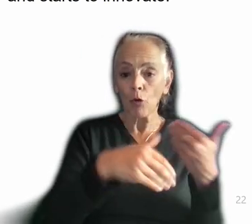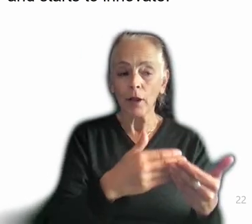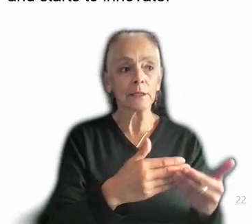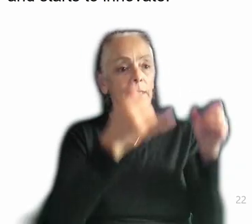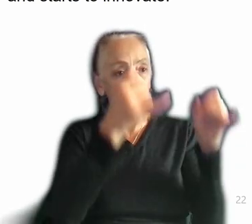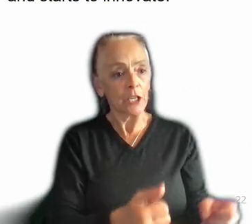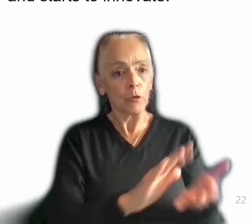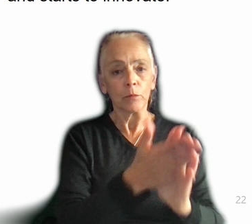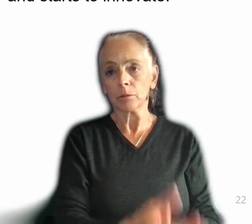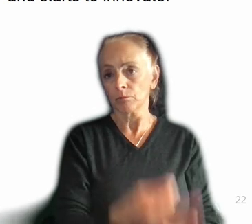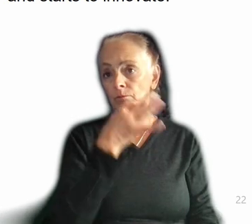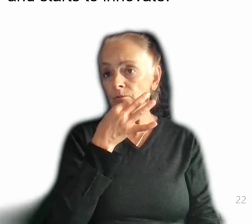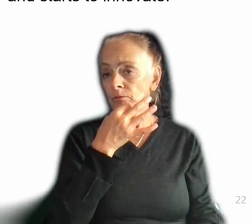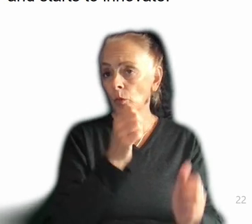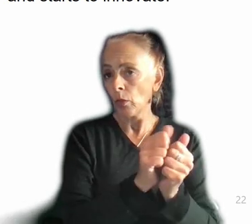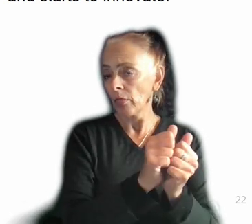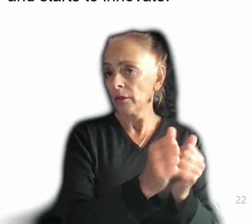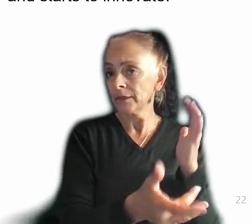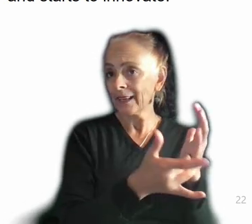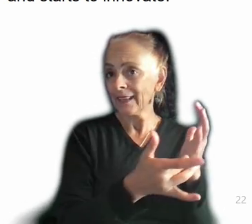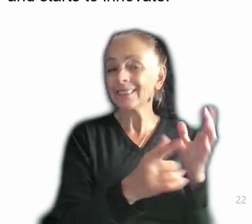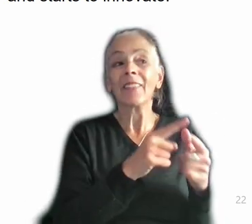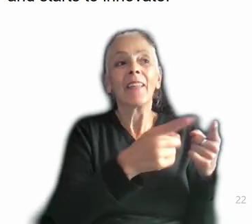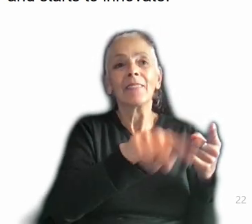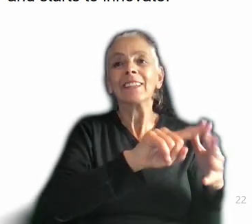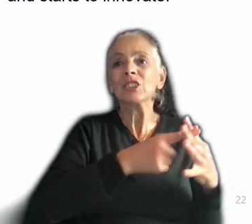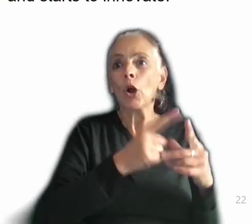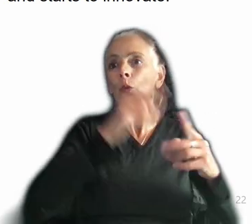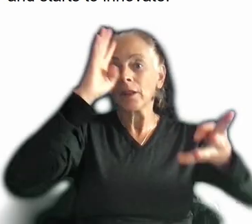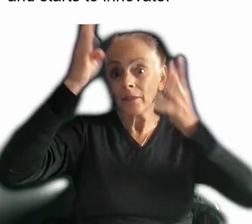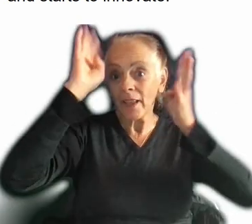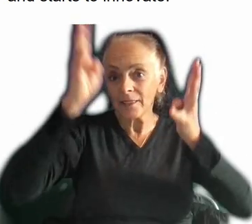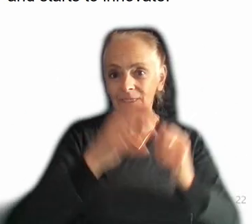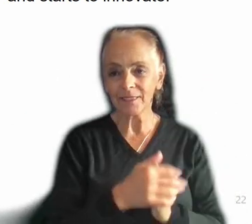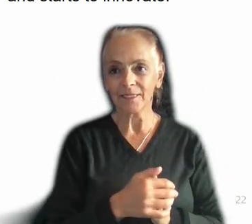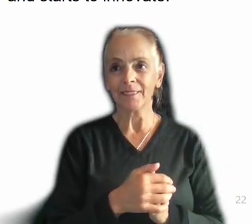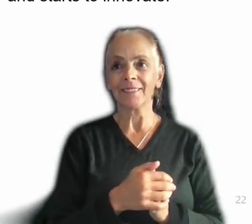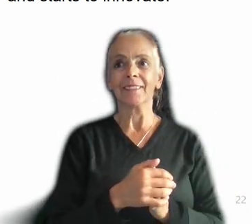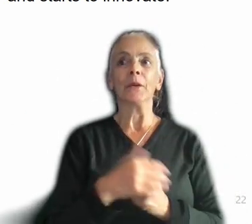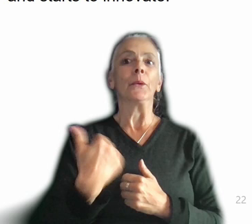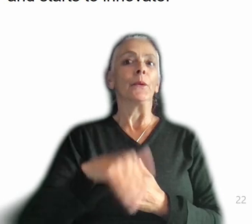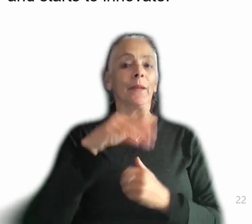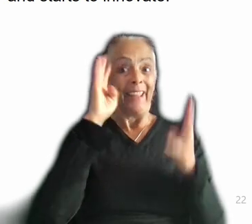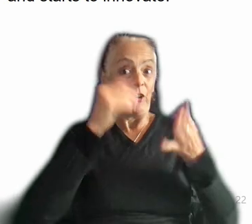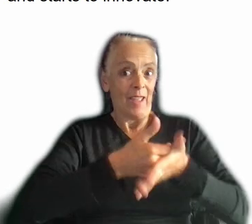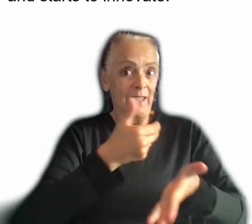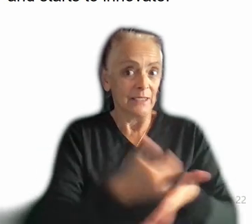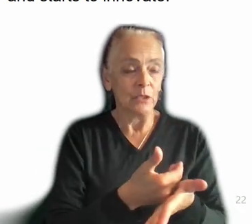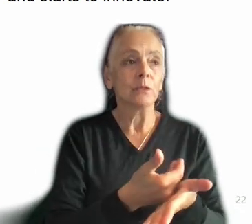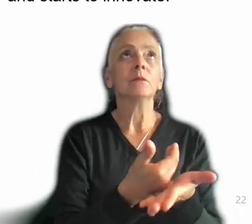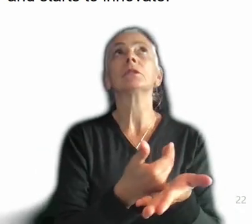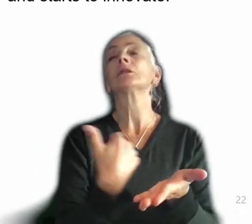techniques. And that's when they start to innovate. And this is so valuable to an organization.